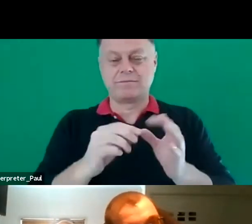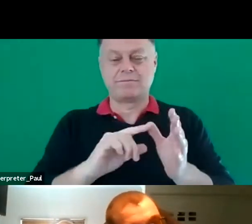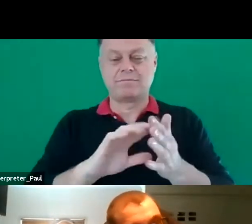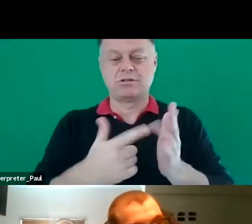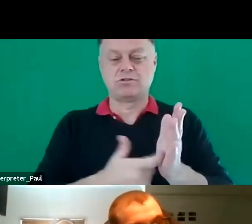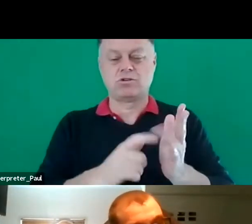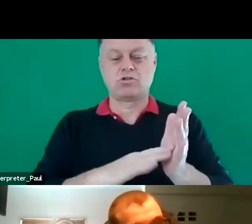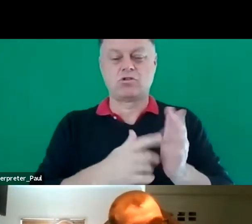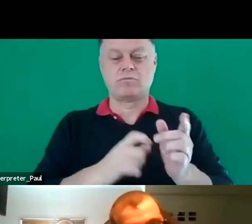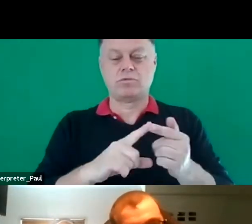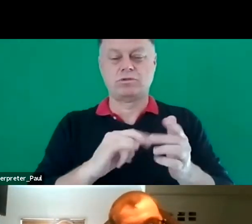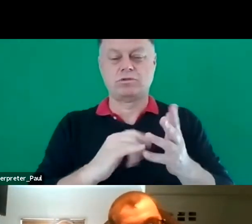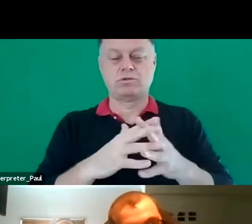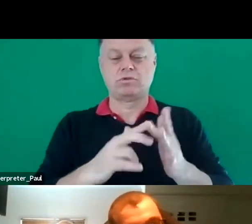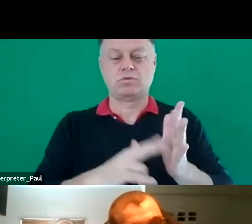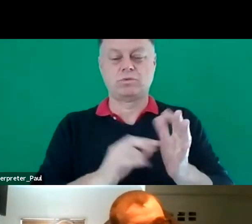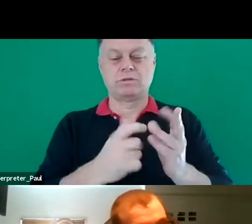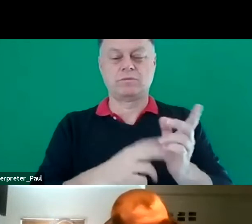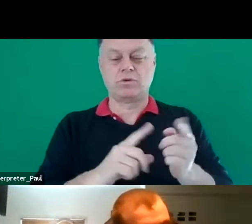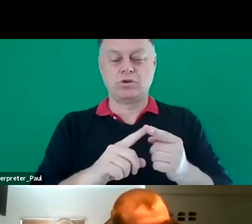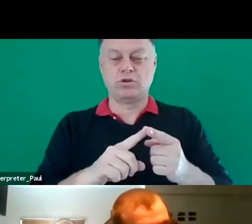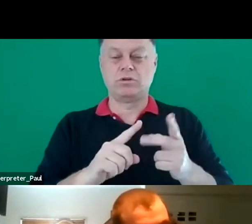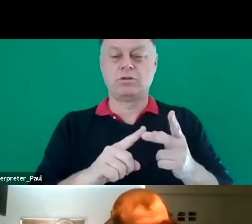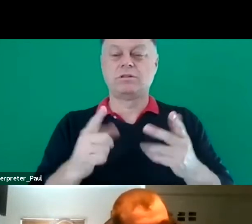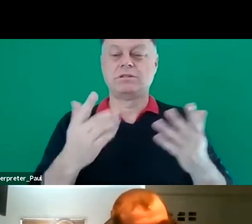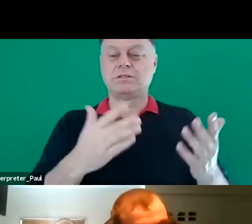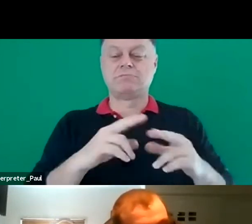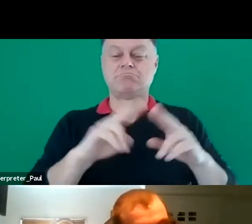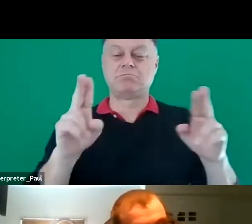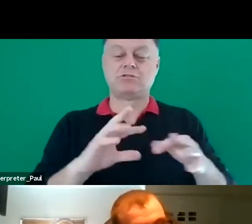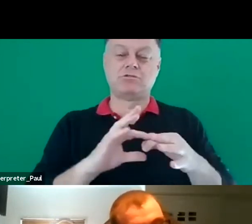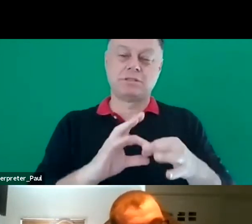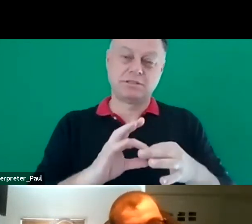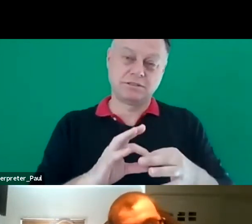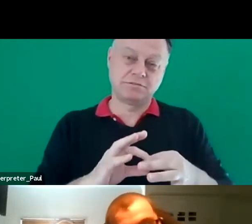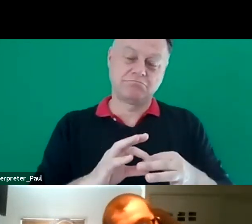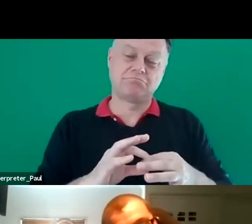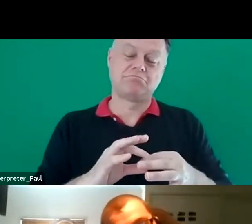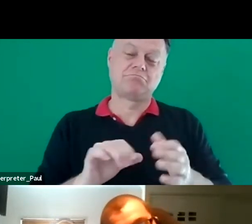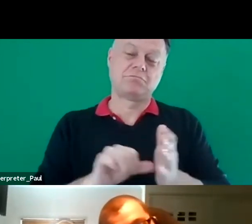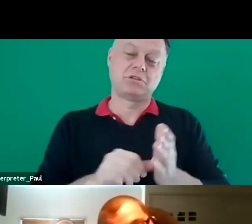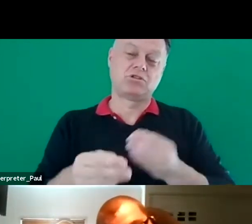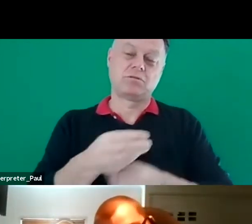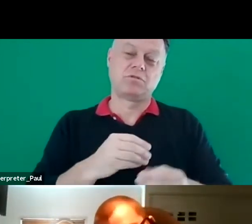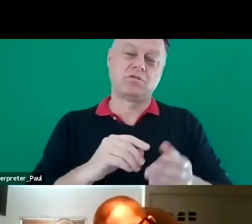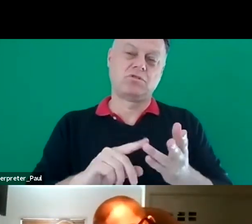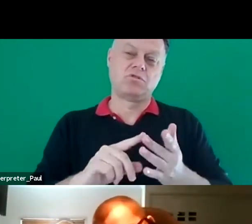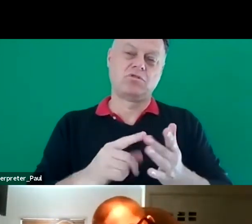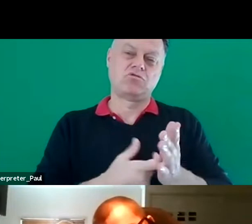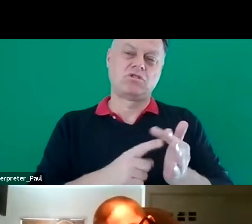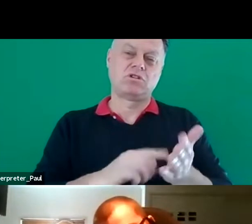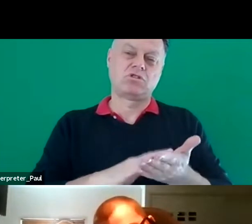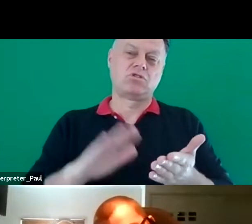Commerce from Swinburne and has studied international relations and economics at Oriel College, Oxford.